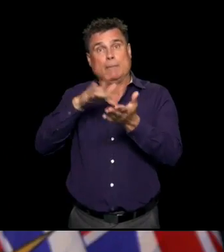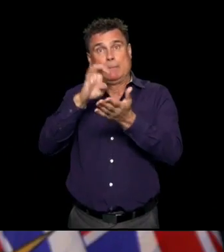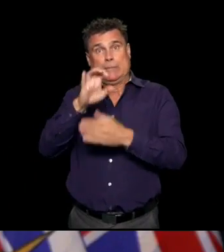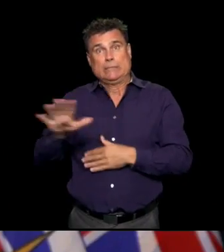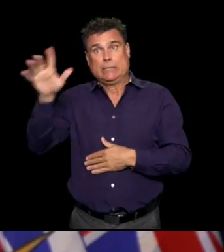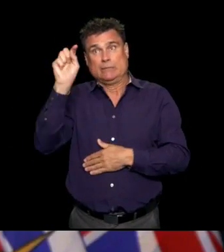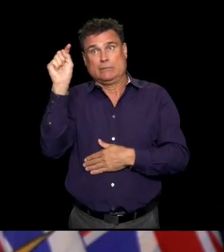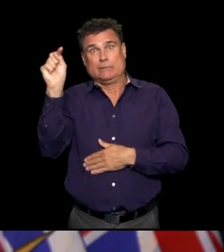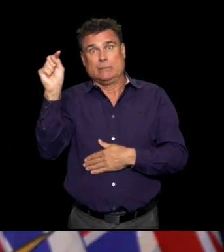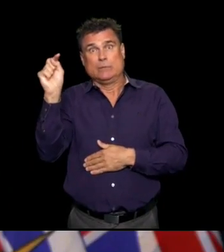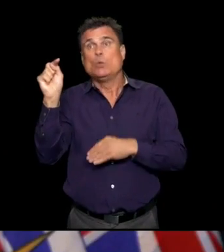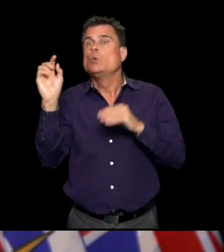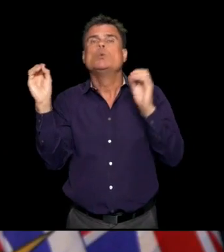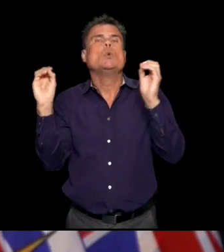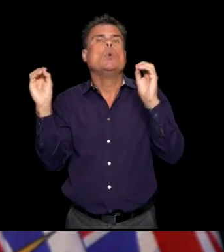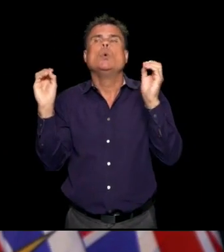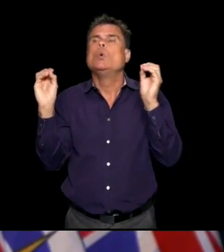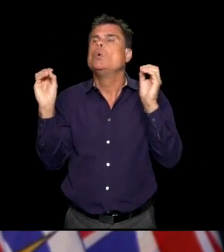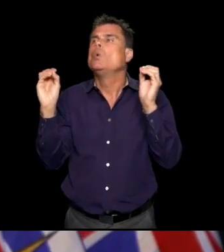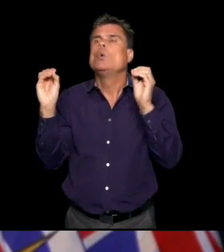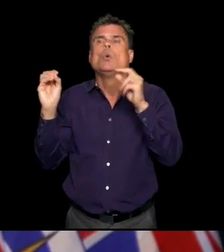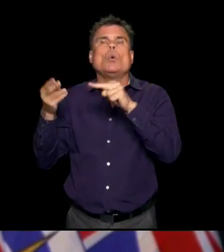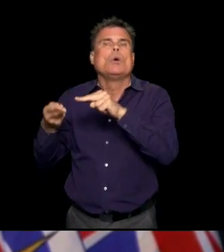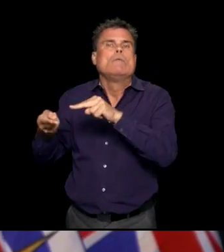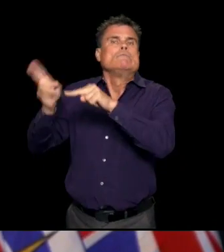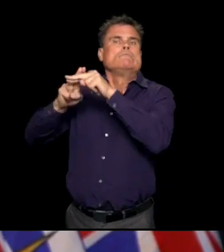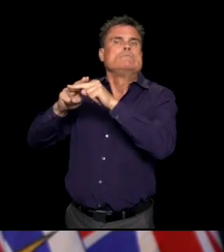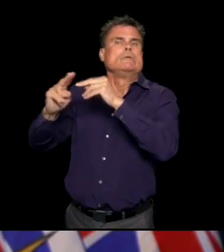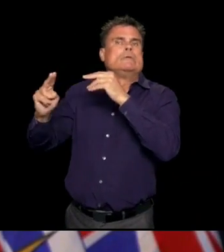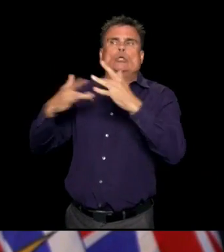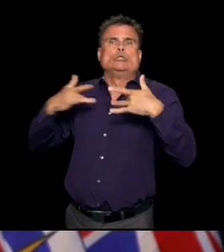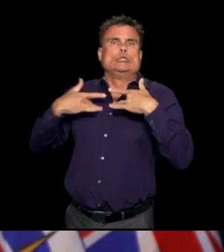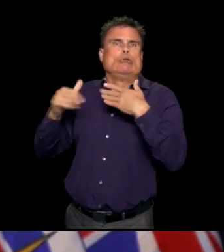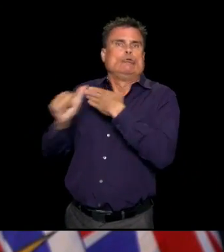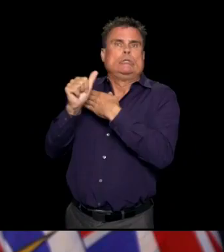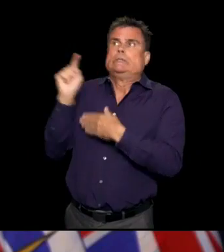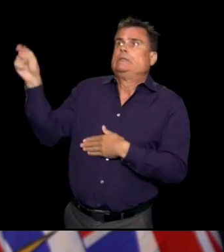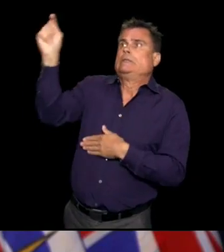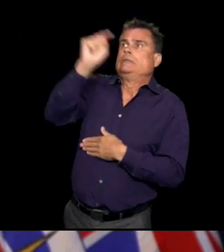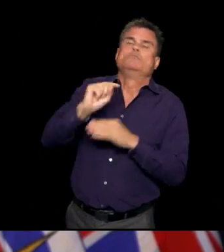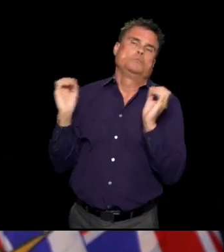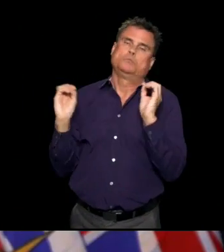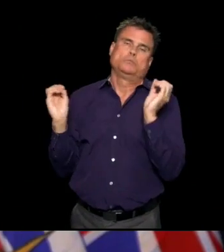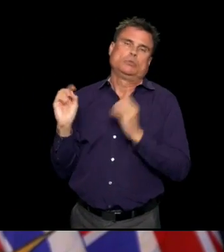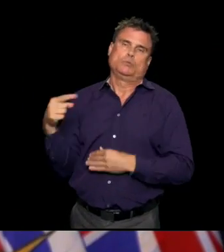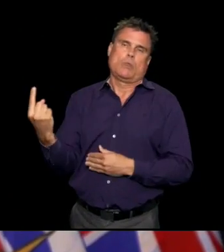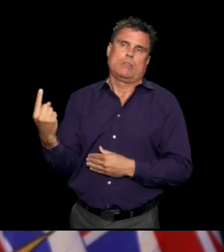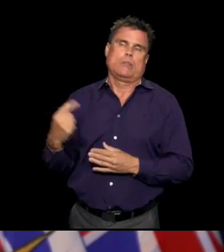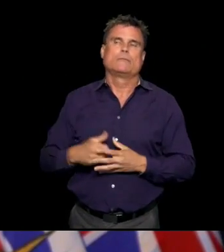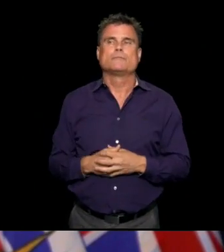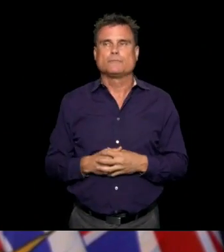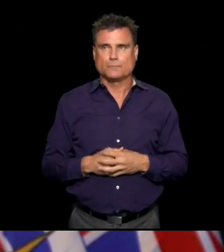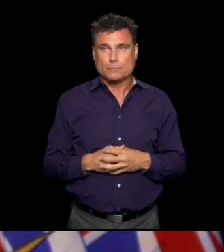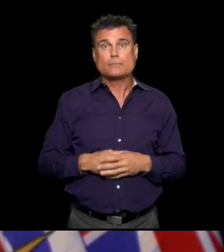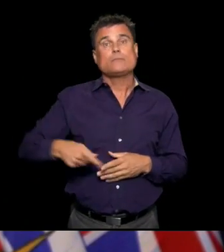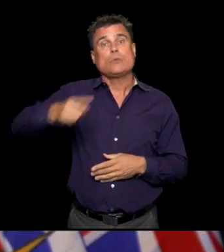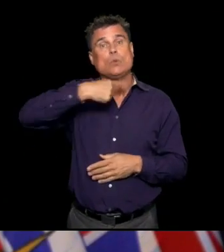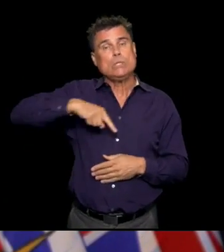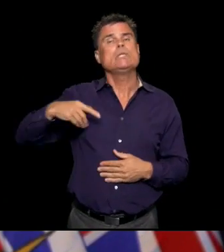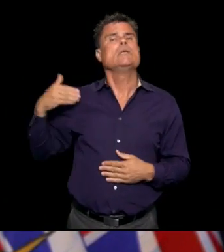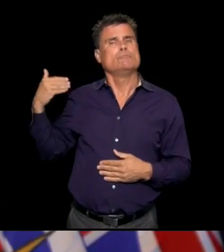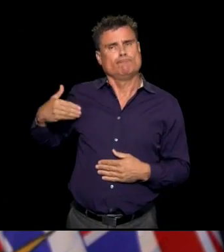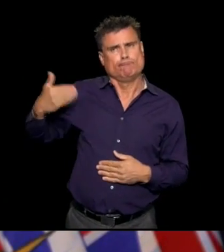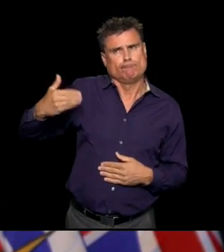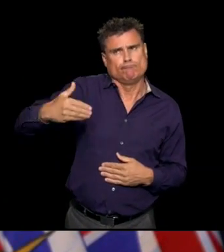others in BC and around interior health at this time. Health authorities also continue to issue